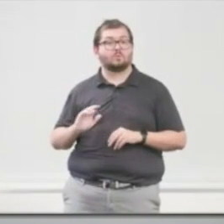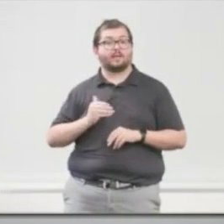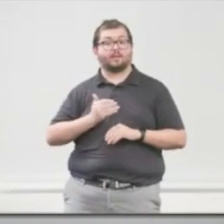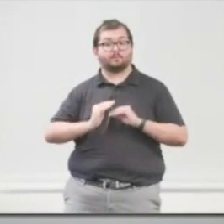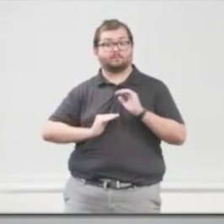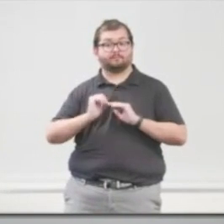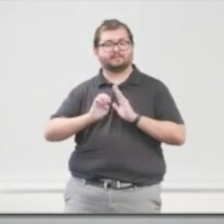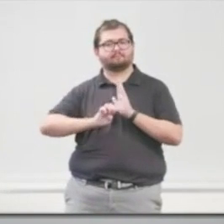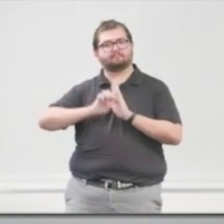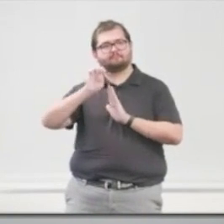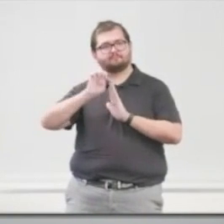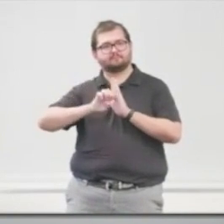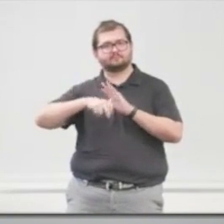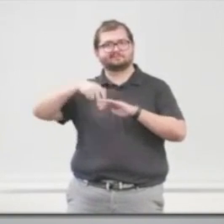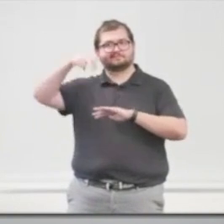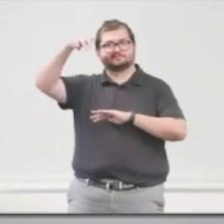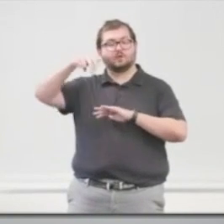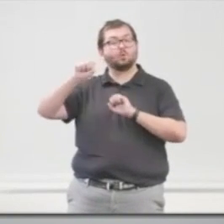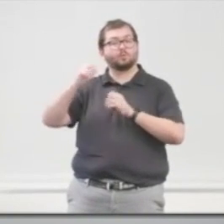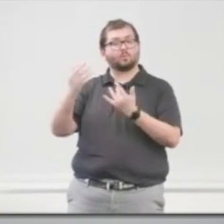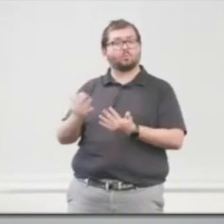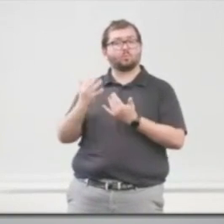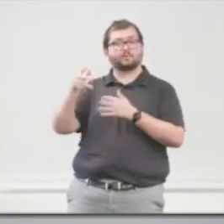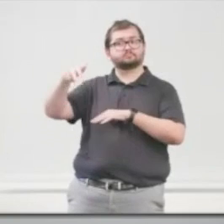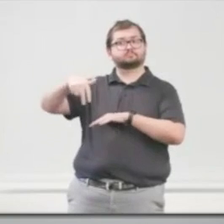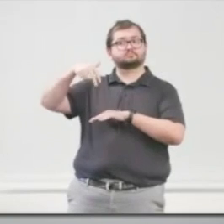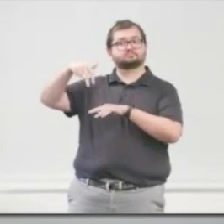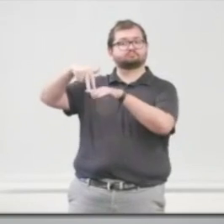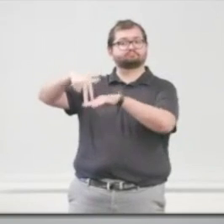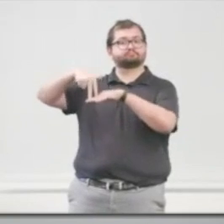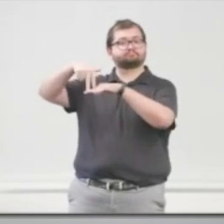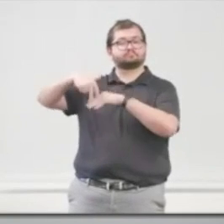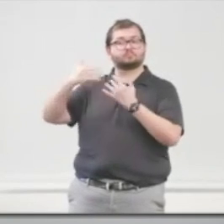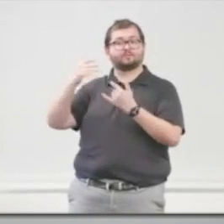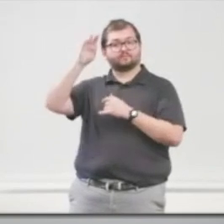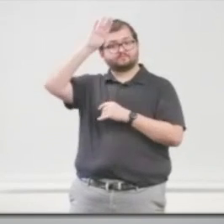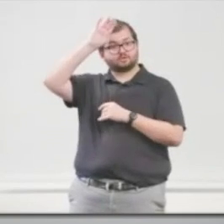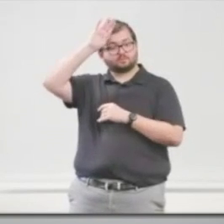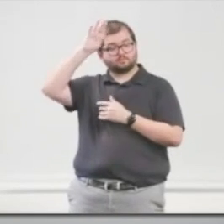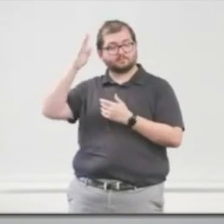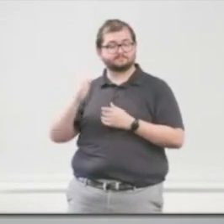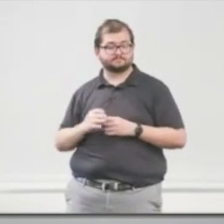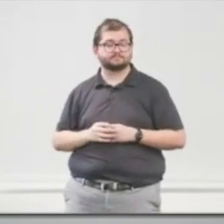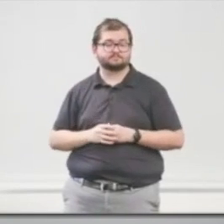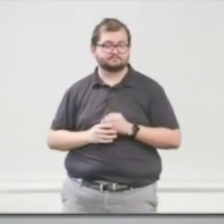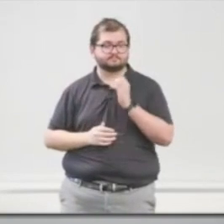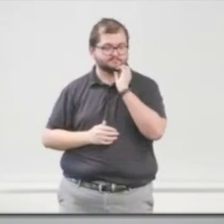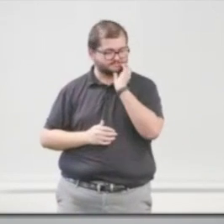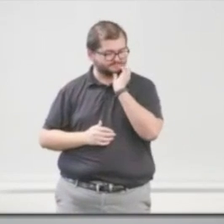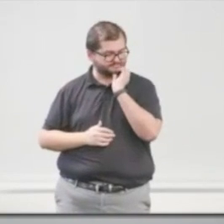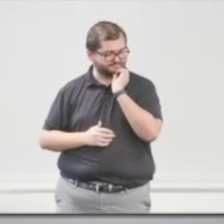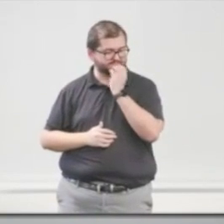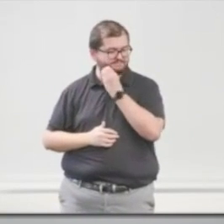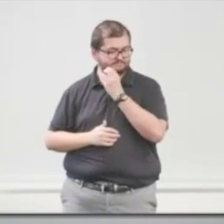stairwells that people can wait there until the fire department shows up and we have to get them down. We also have equipment